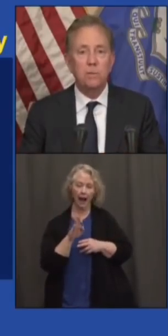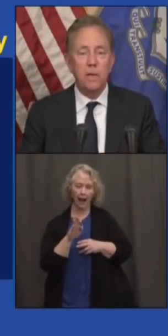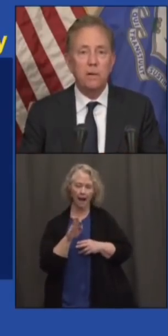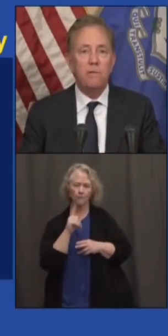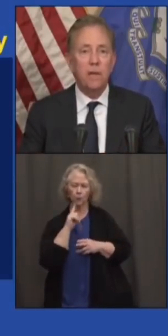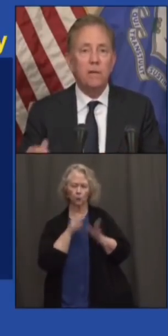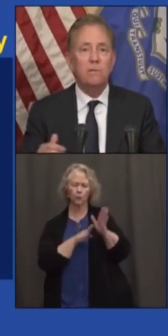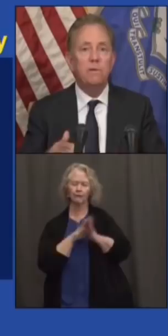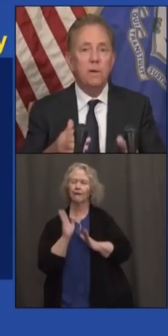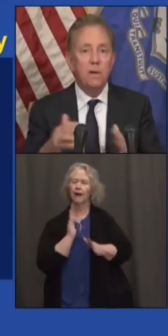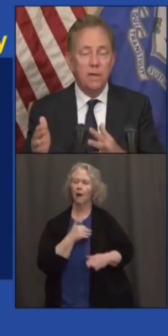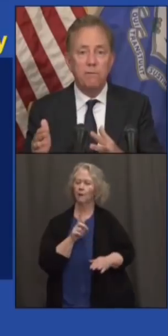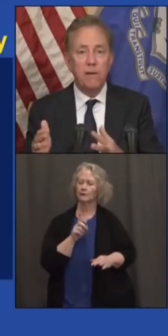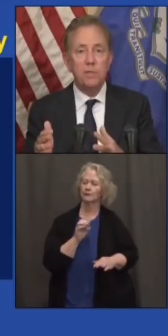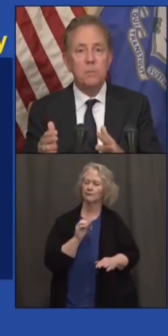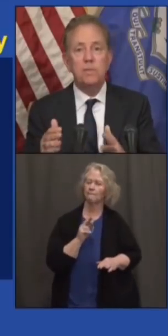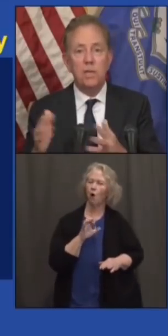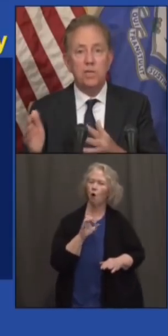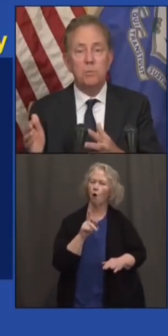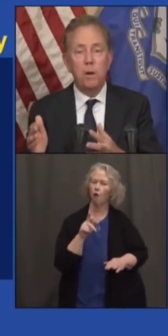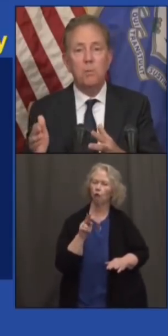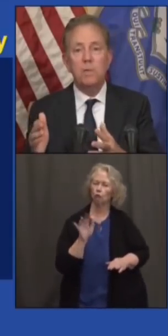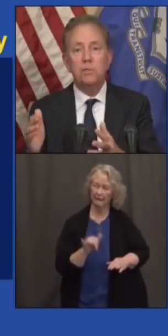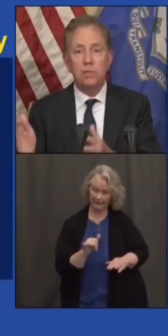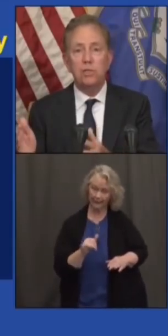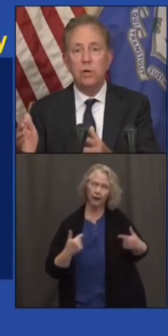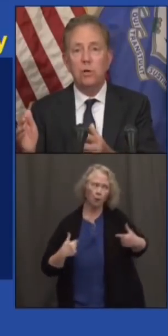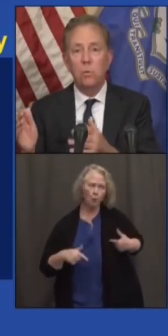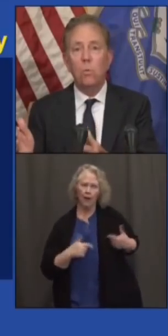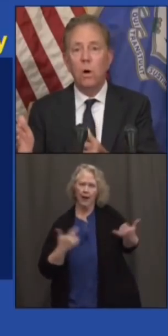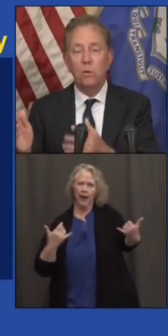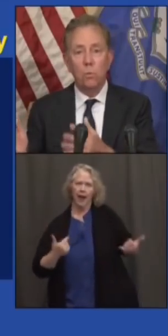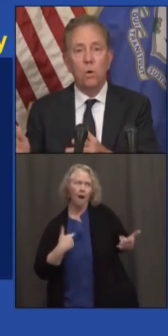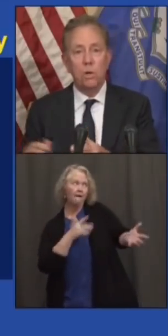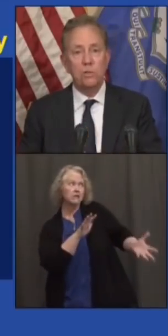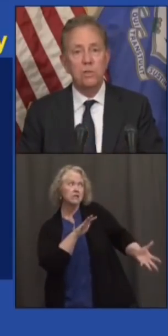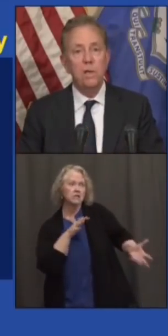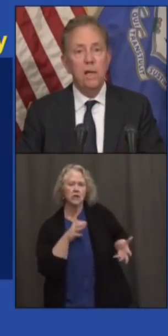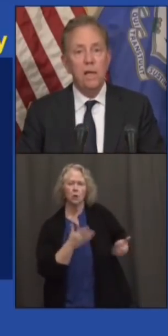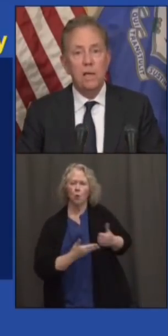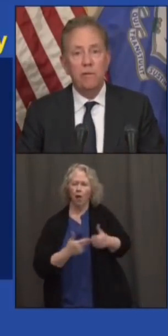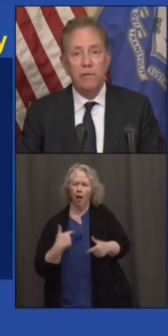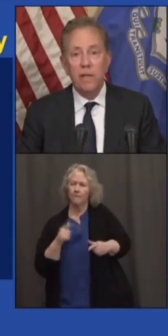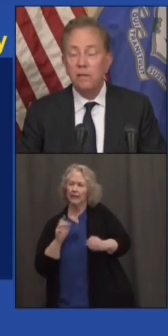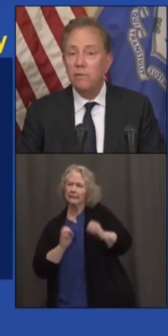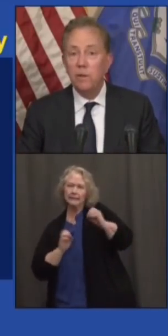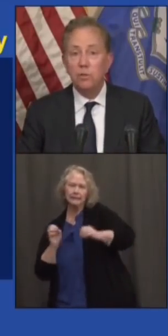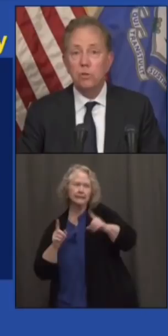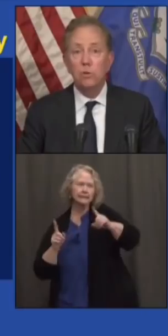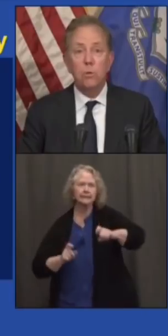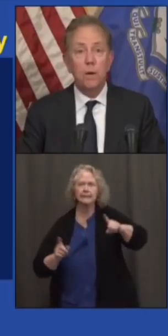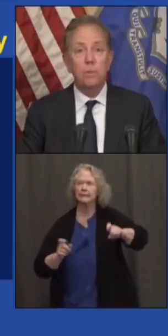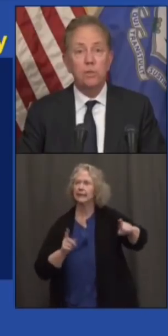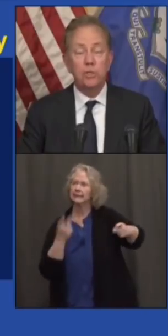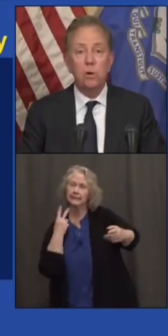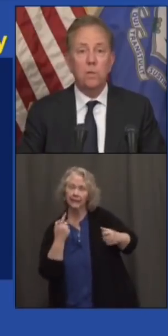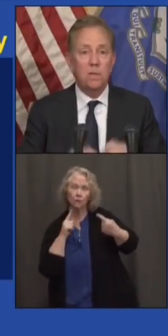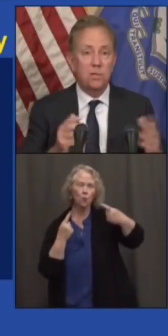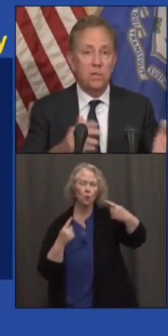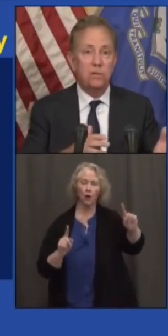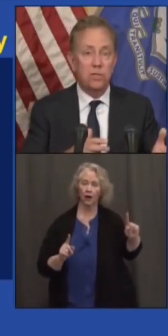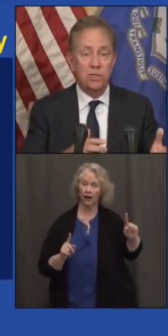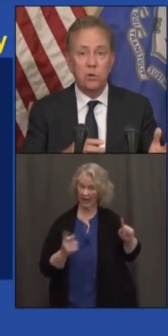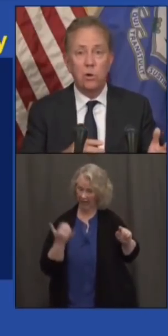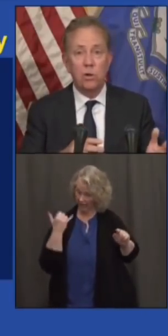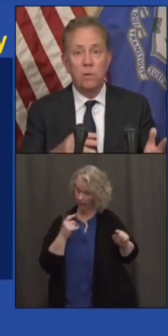to make some innovative investments, experiments to show what works. And at the end of year two, we're able to show